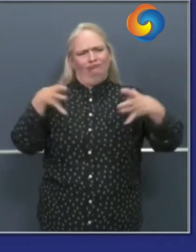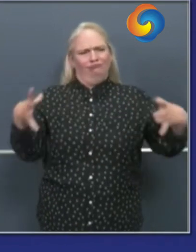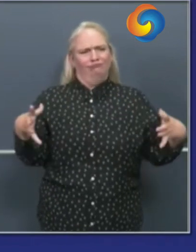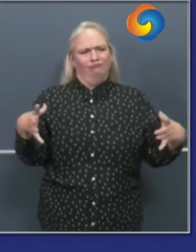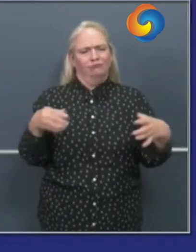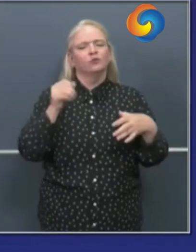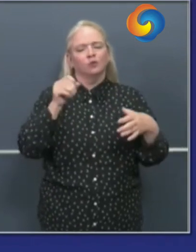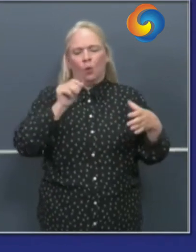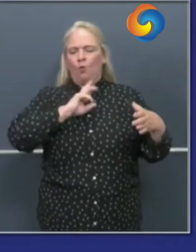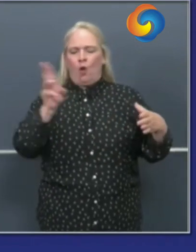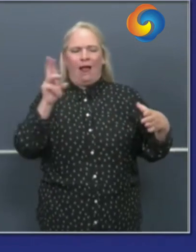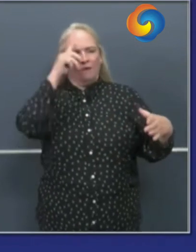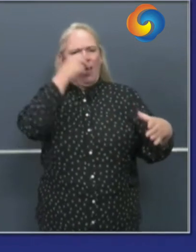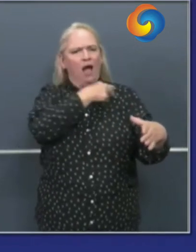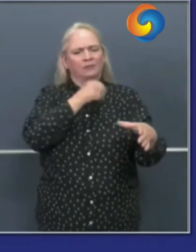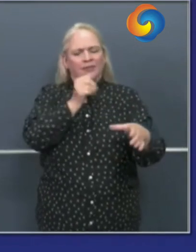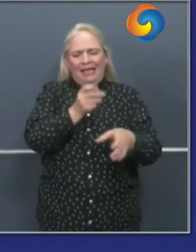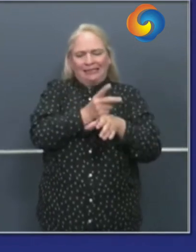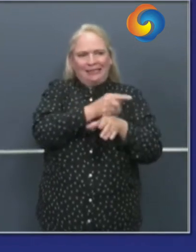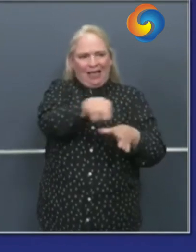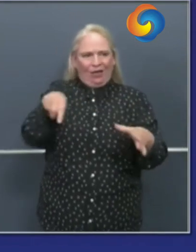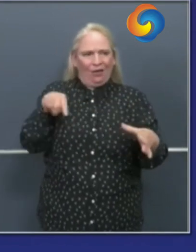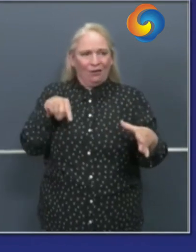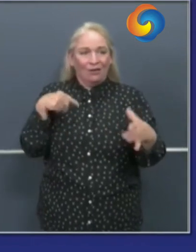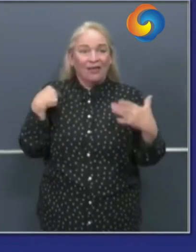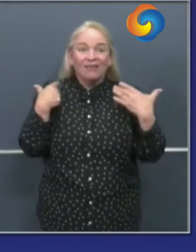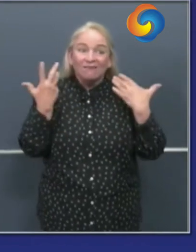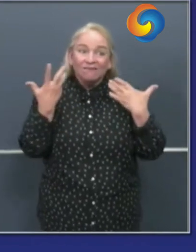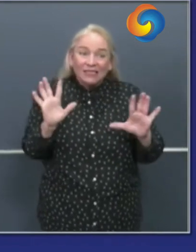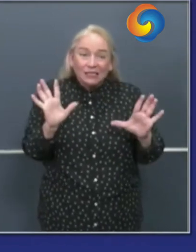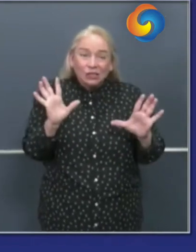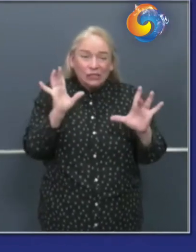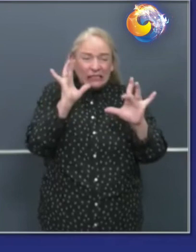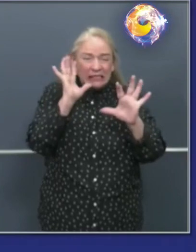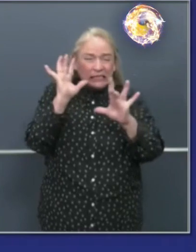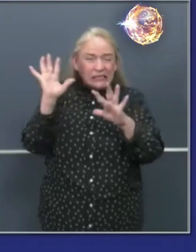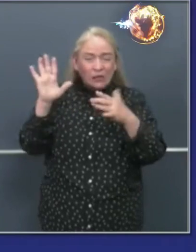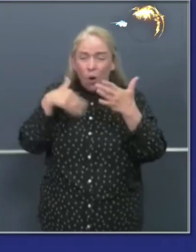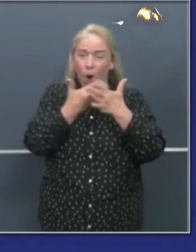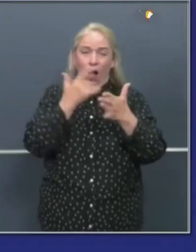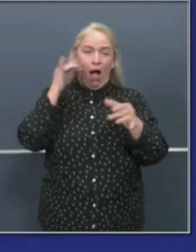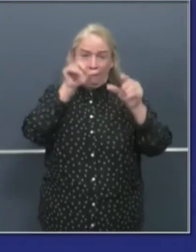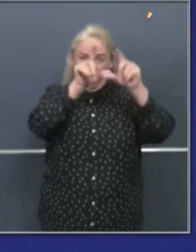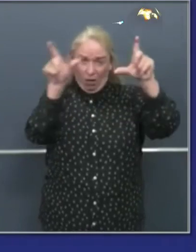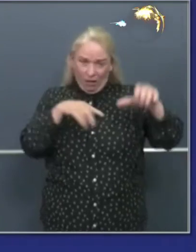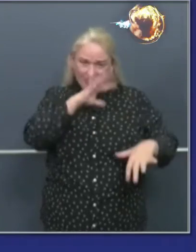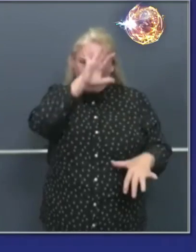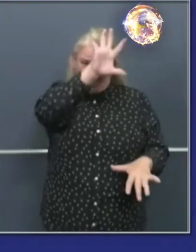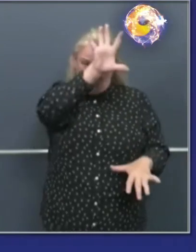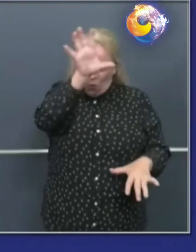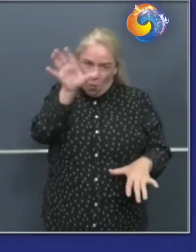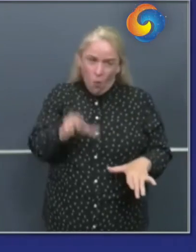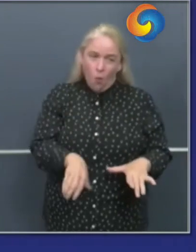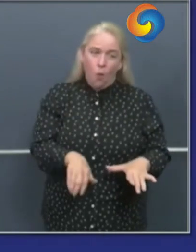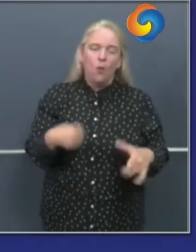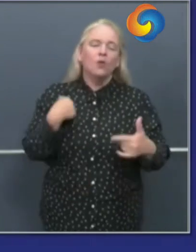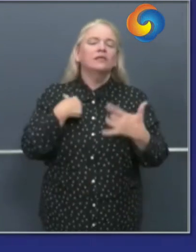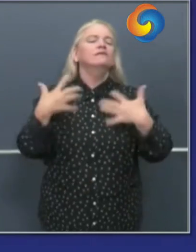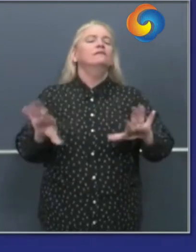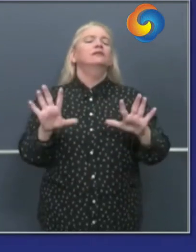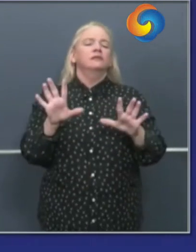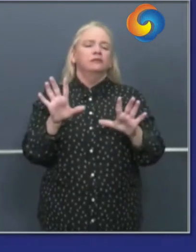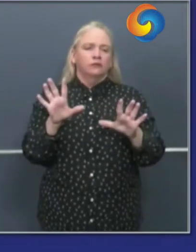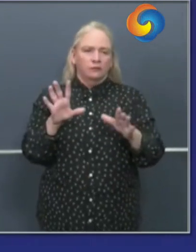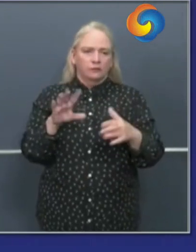alternative care sites all throughout the state of california may recall a few months back we talked about fms these were the